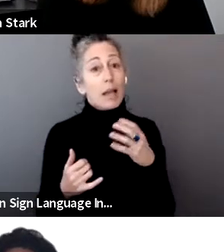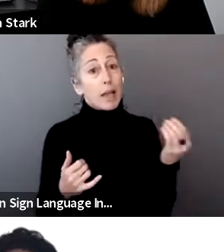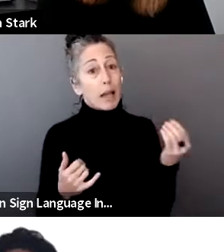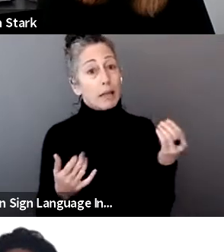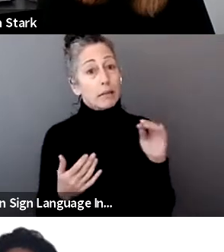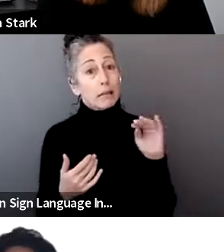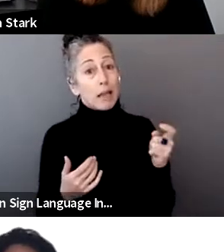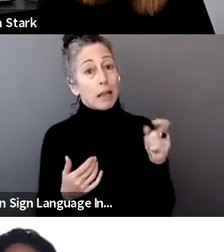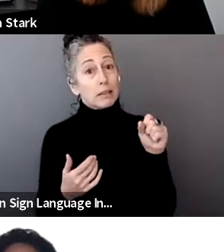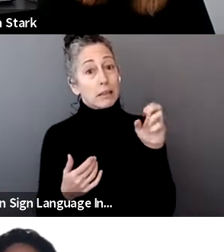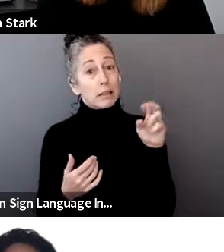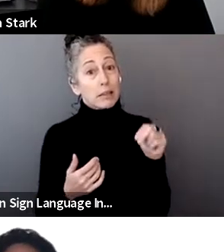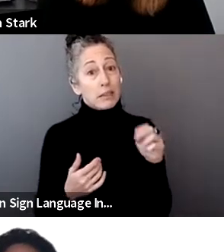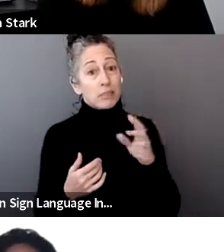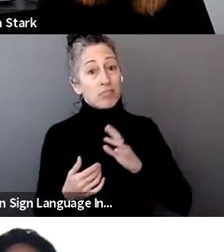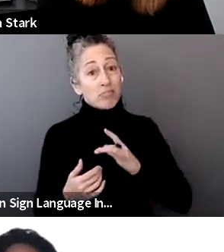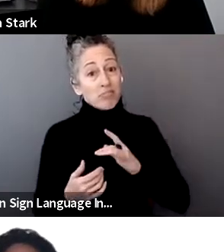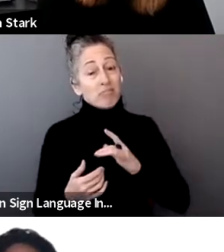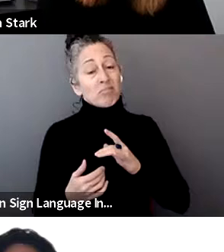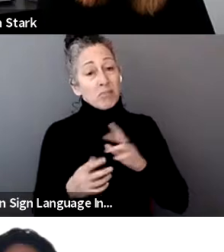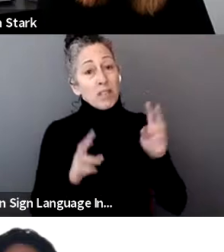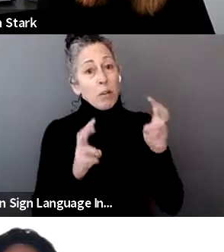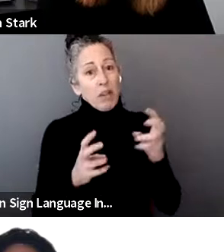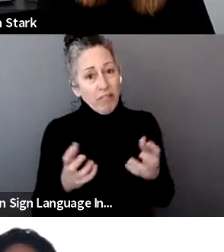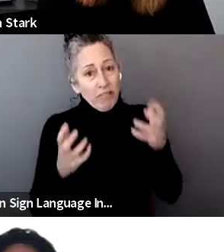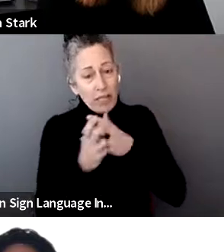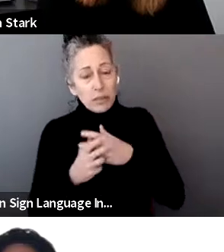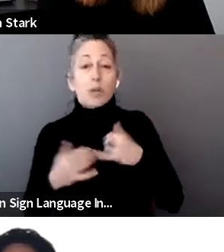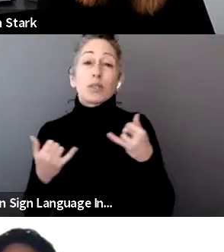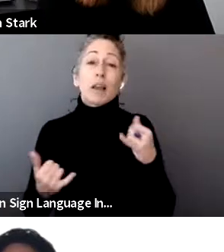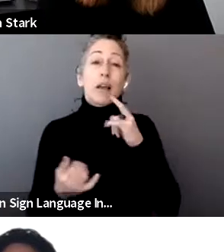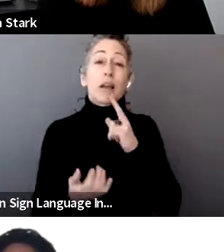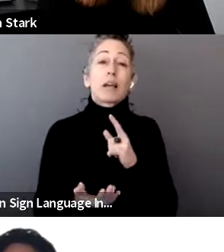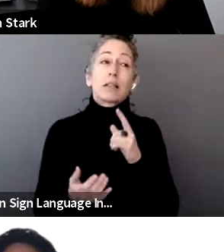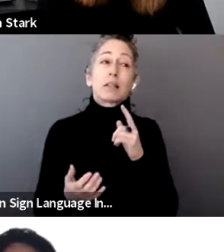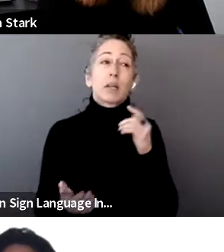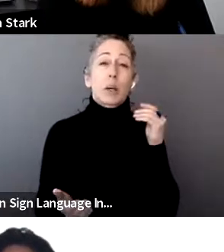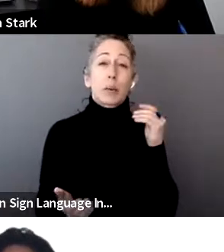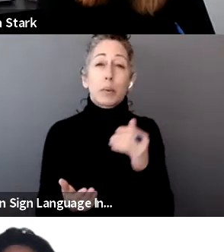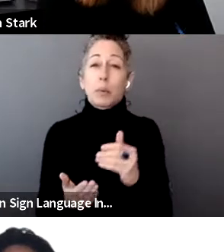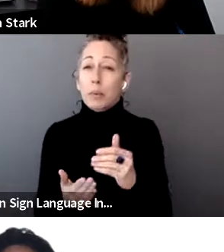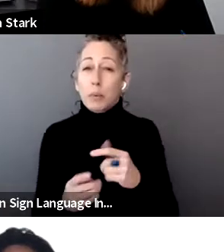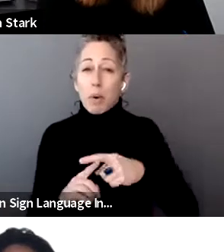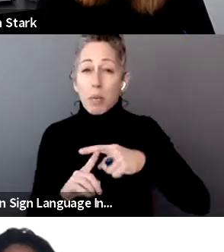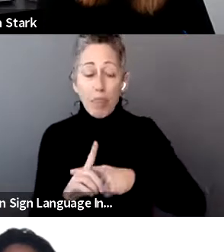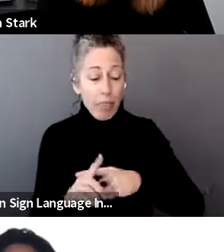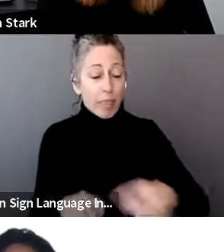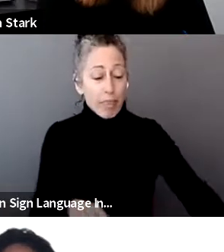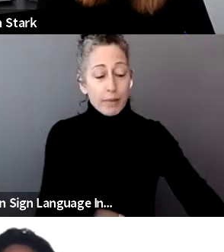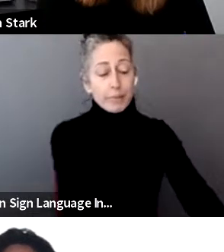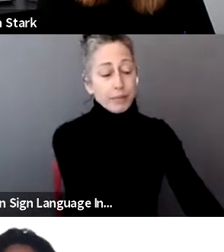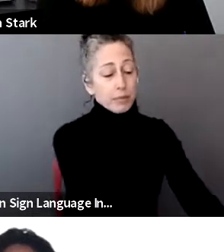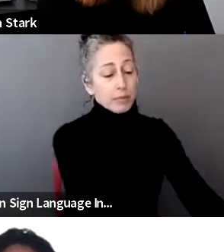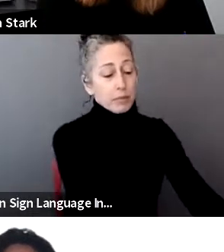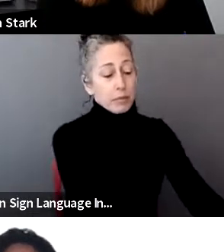tax season. Tax day is approaching actually in just about a month from now. And this